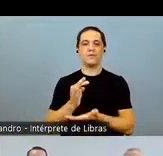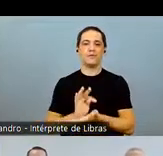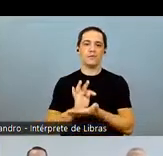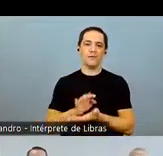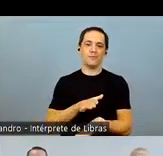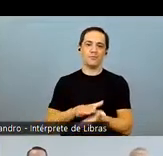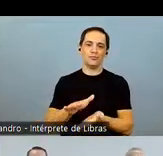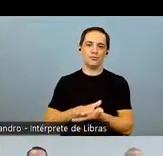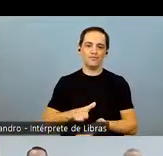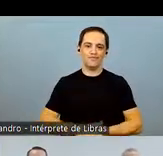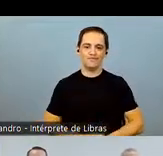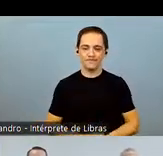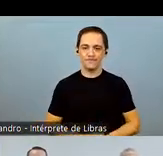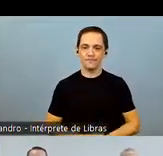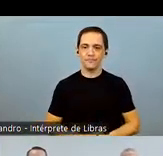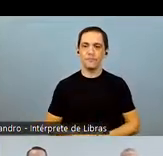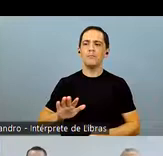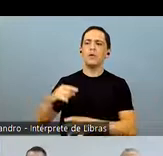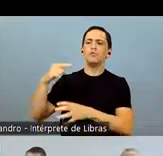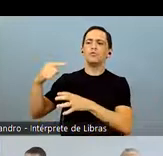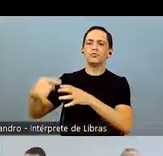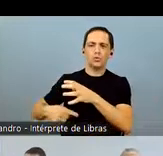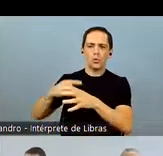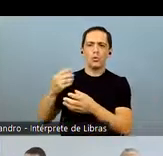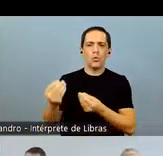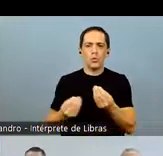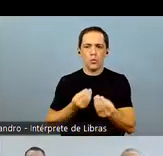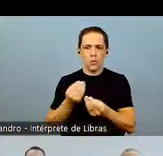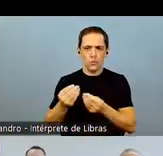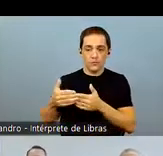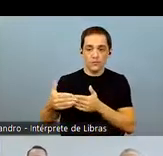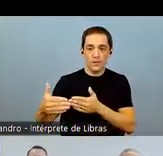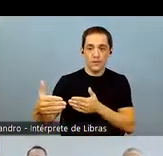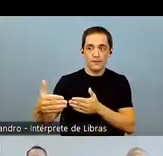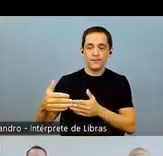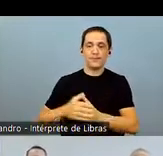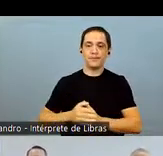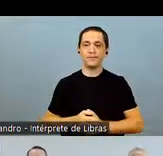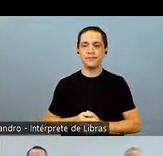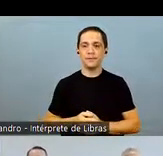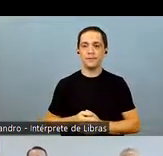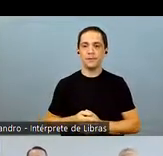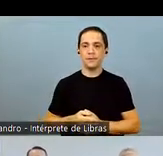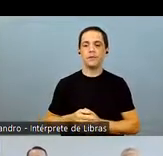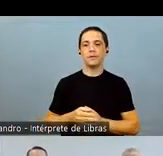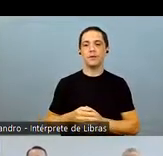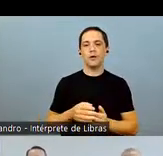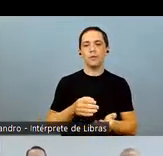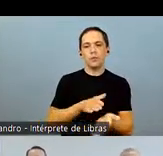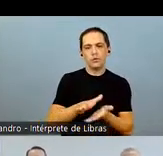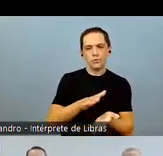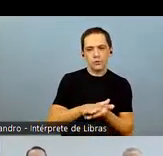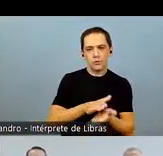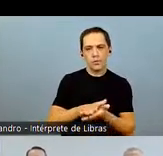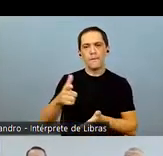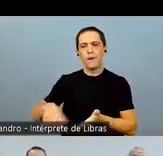143 million tons of production. Globally, for the 2021-2022 crop year,